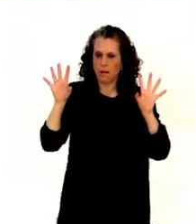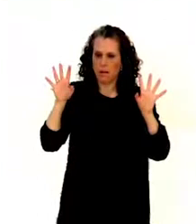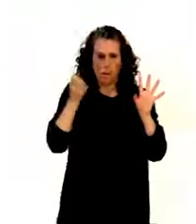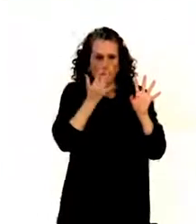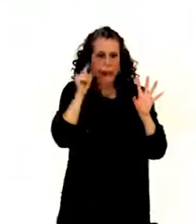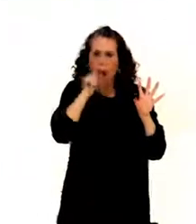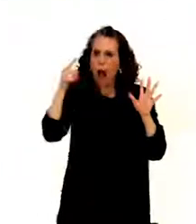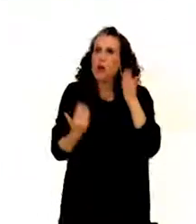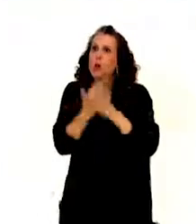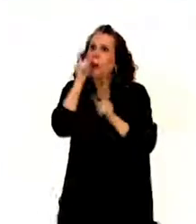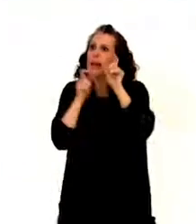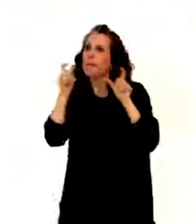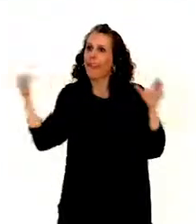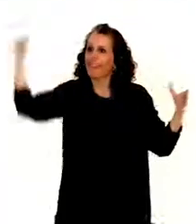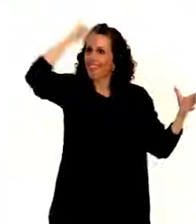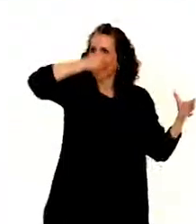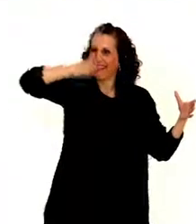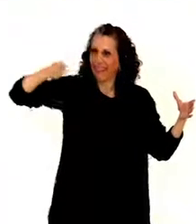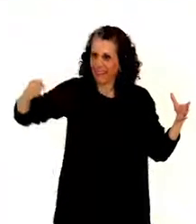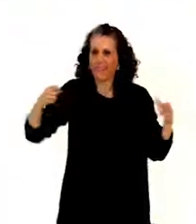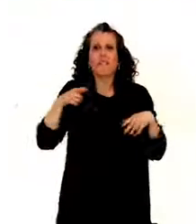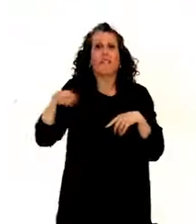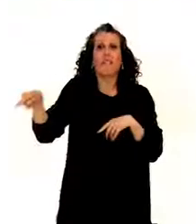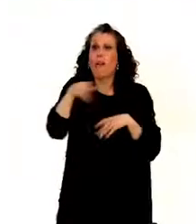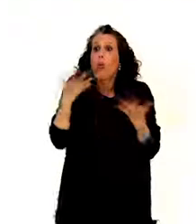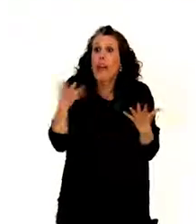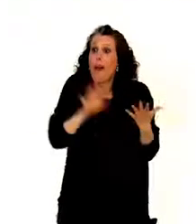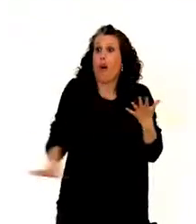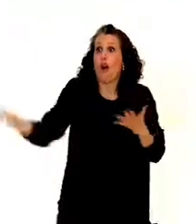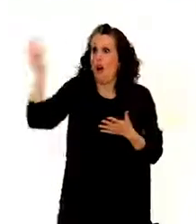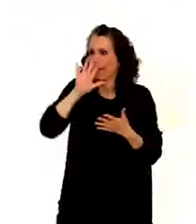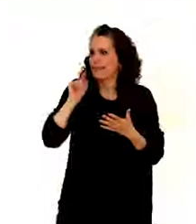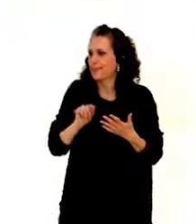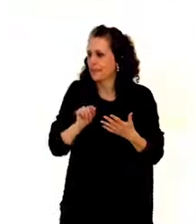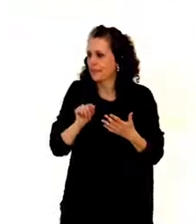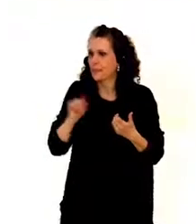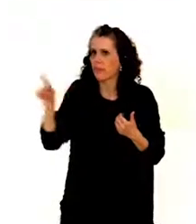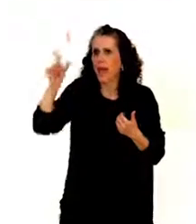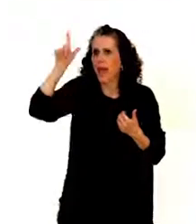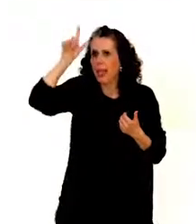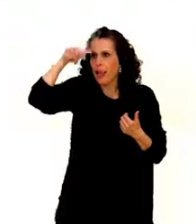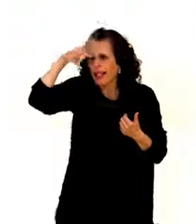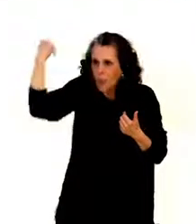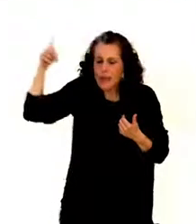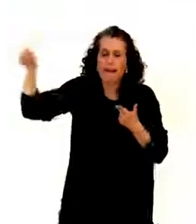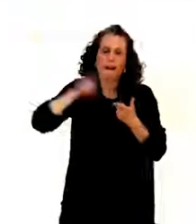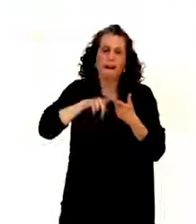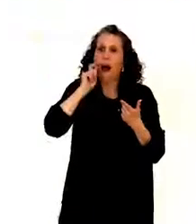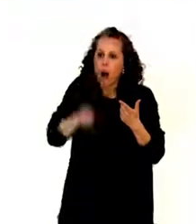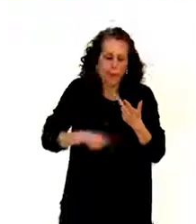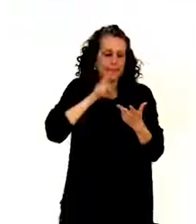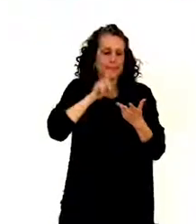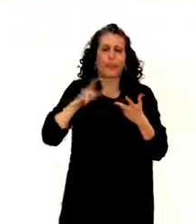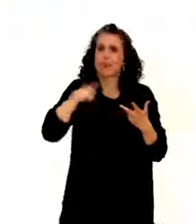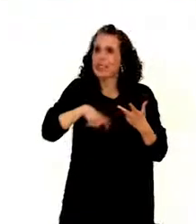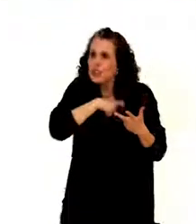elected members, and since this year we have experts coming from Lithuania, Hungary, Switzerland,